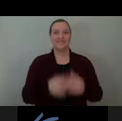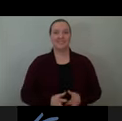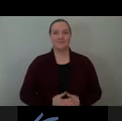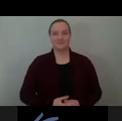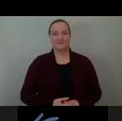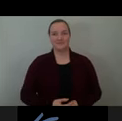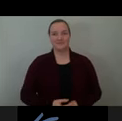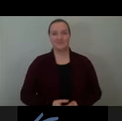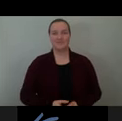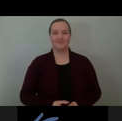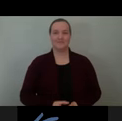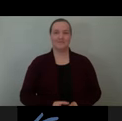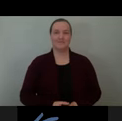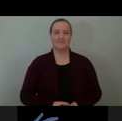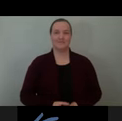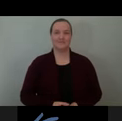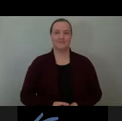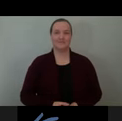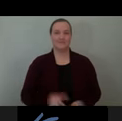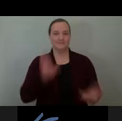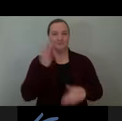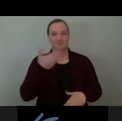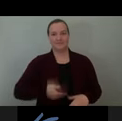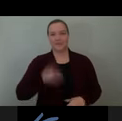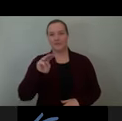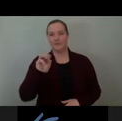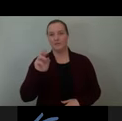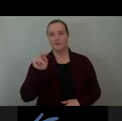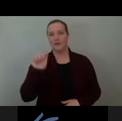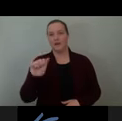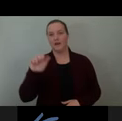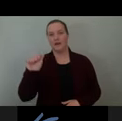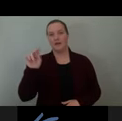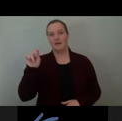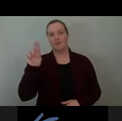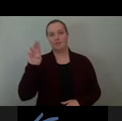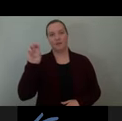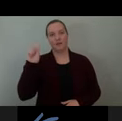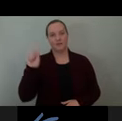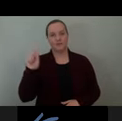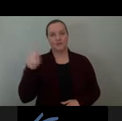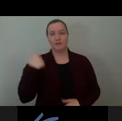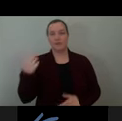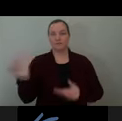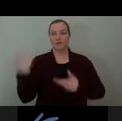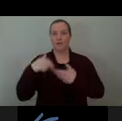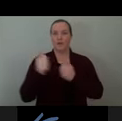Let's get started. Hello, my name is Mouna Andreyos, and I'm joined here by Ashmeer from Daily Tool Le Jour. We're excited to have teamed up with